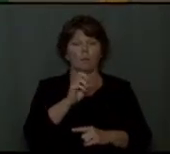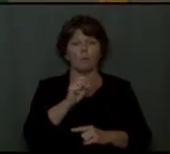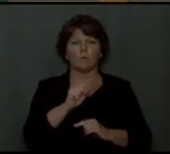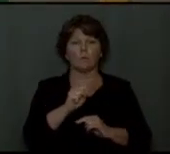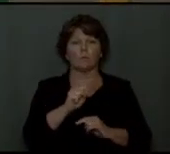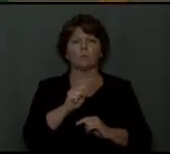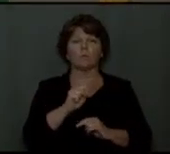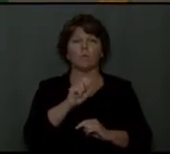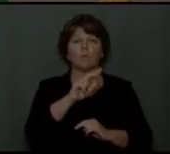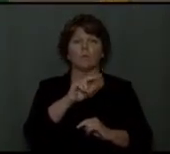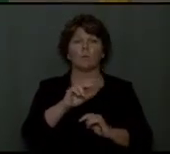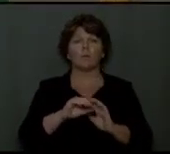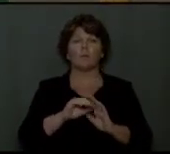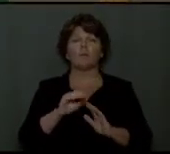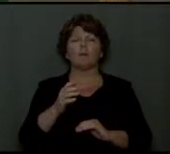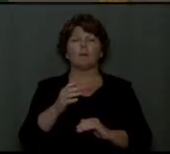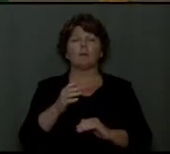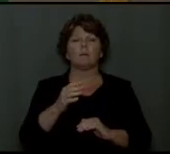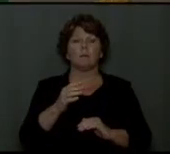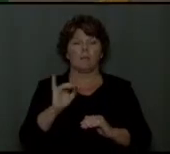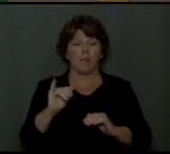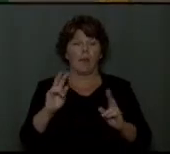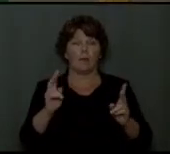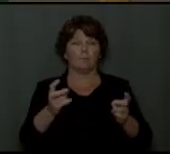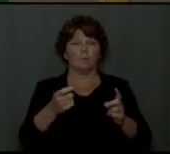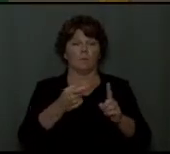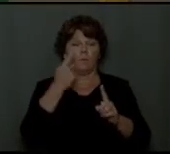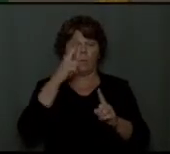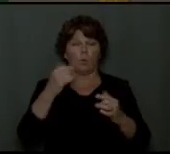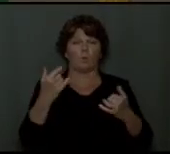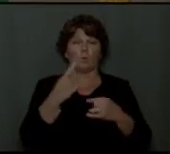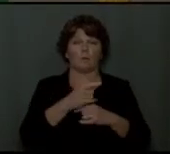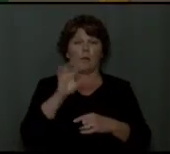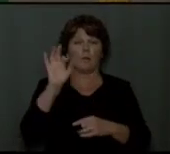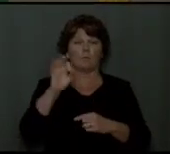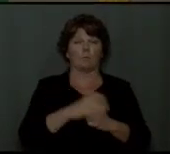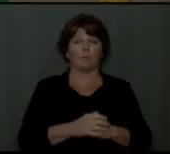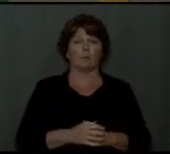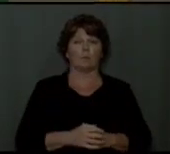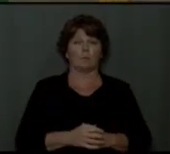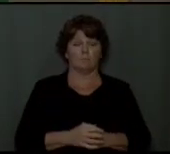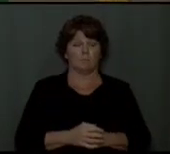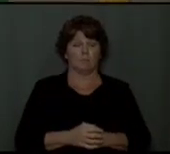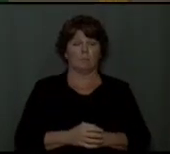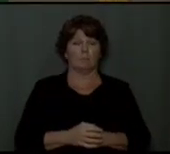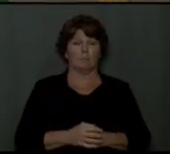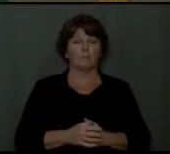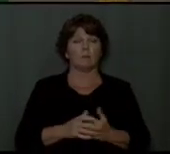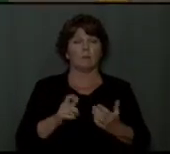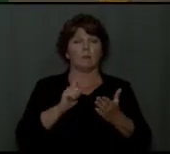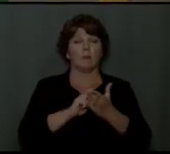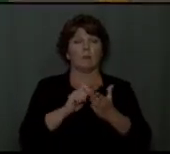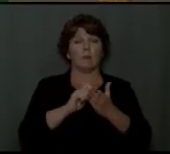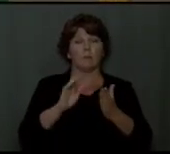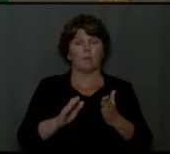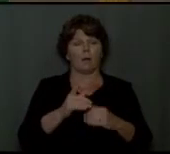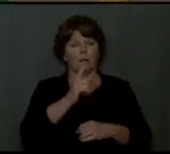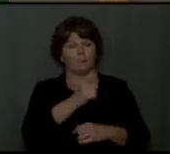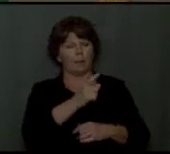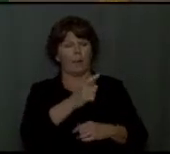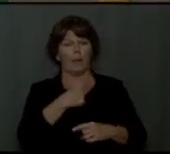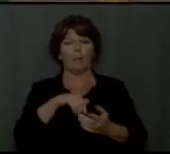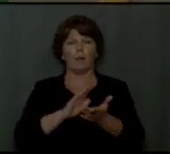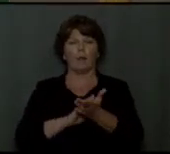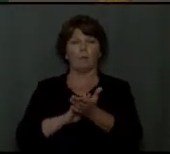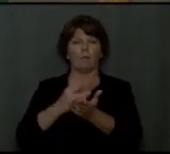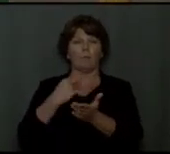-14, as the chosen text for this day's sermon. Hear now, as the author admonishes and then exhorts